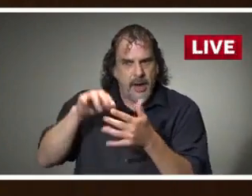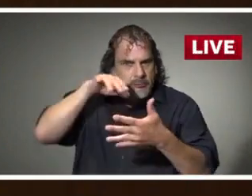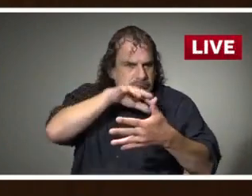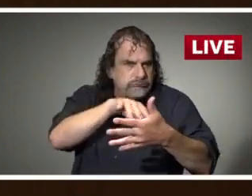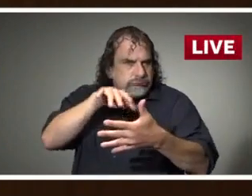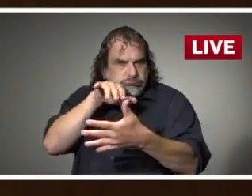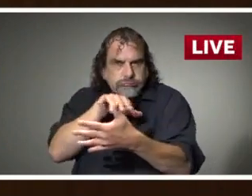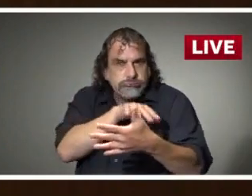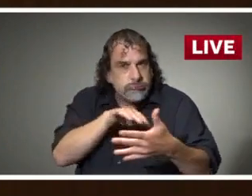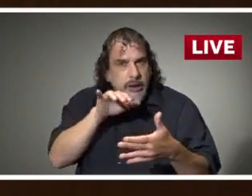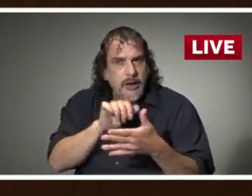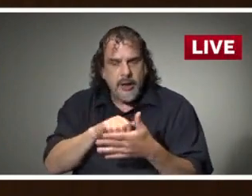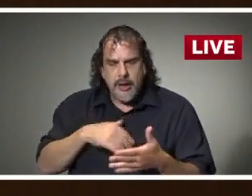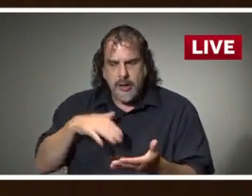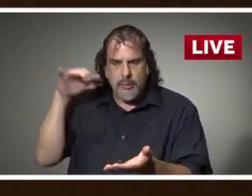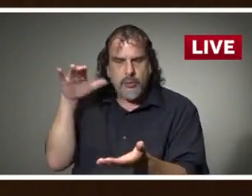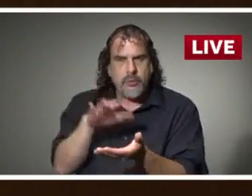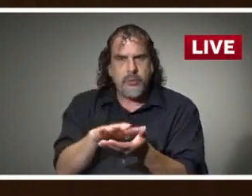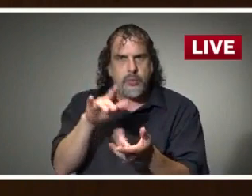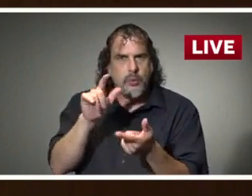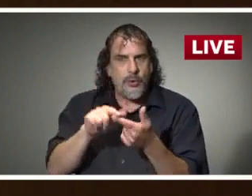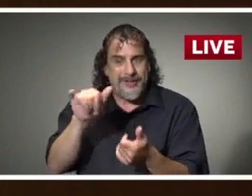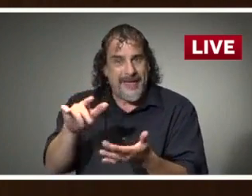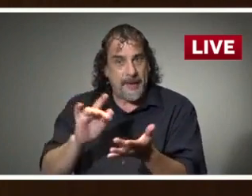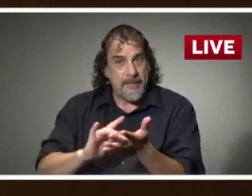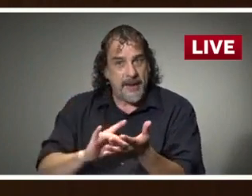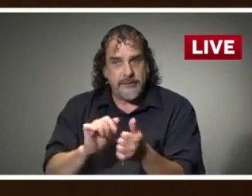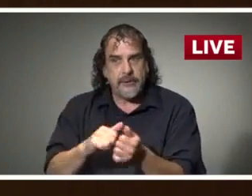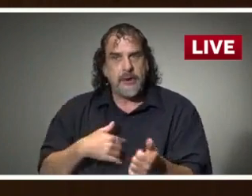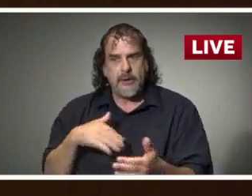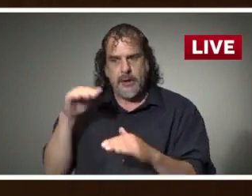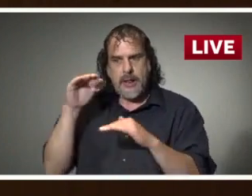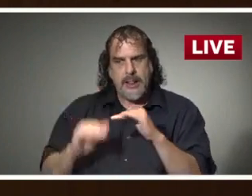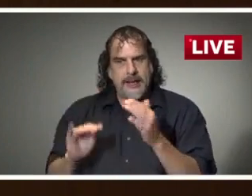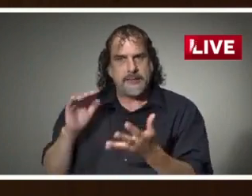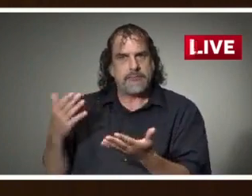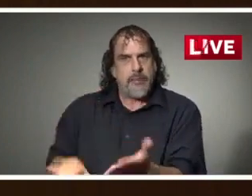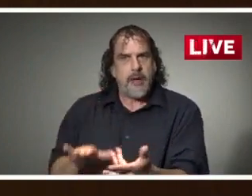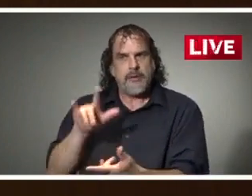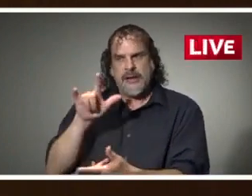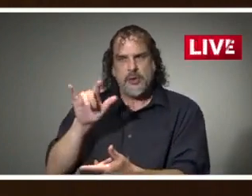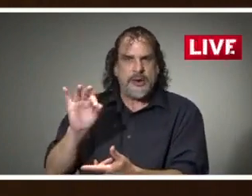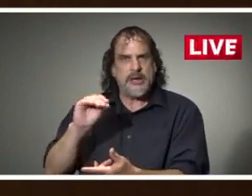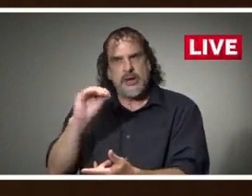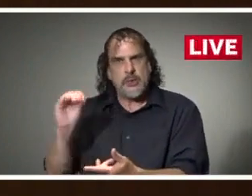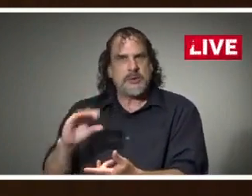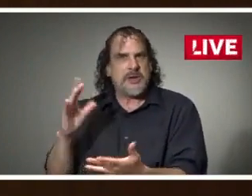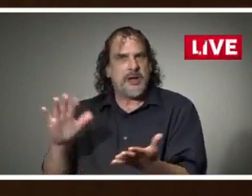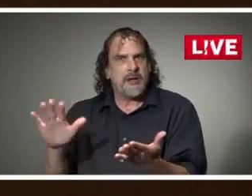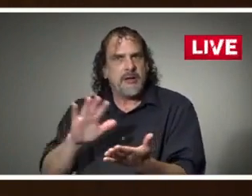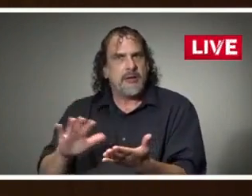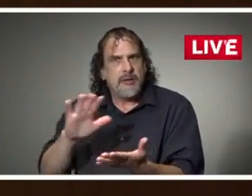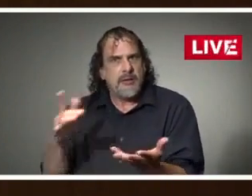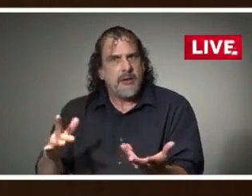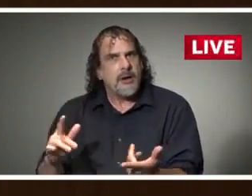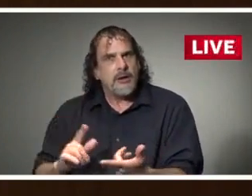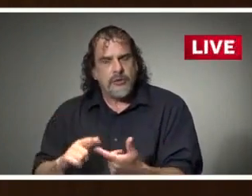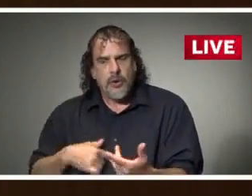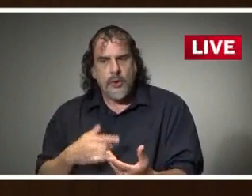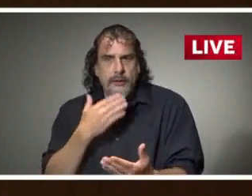mortality rate is going to be less than 20%. So with good care, with the proper team that is adequately resourced,